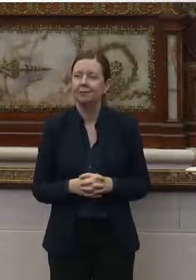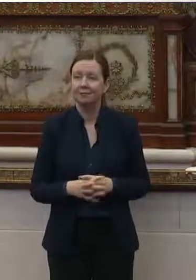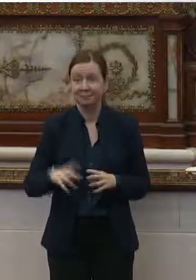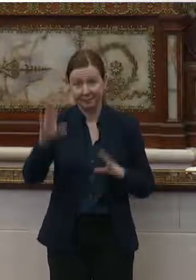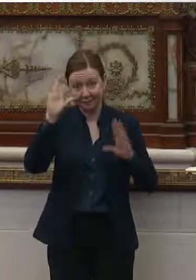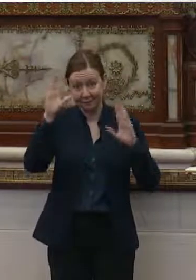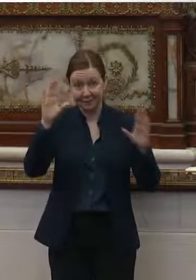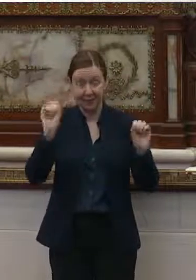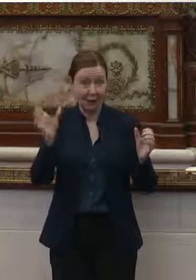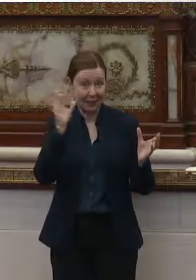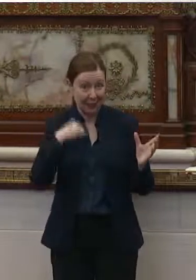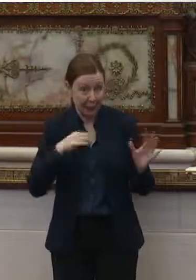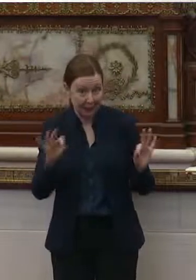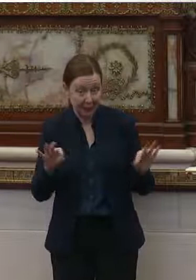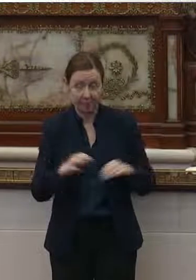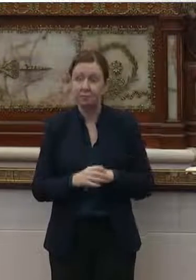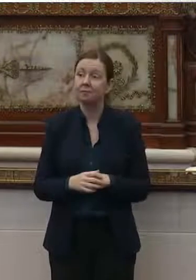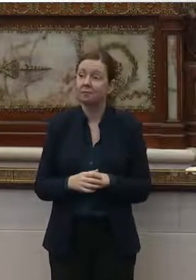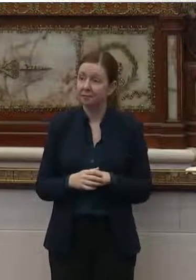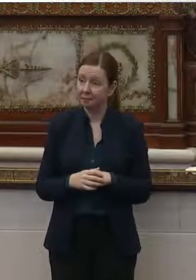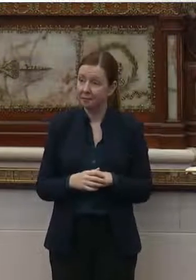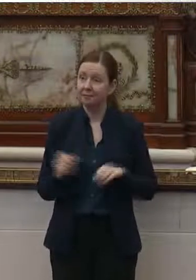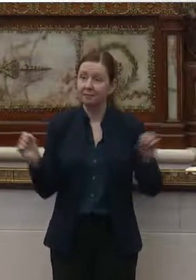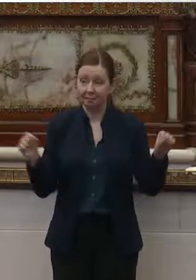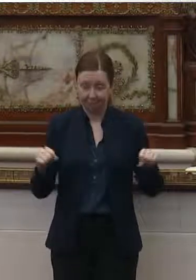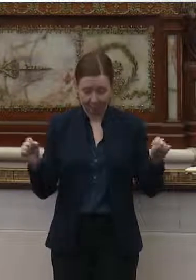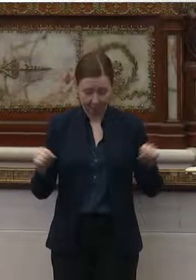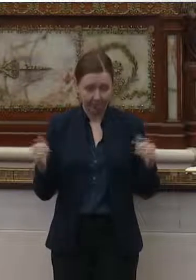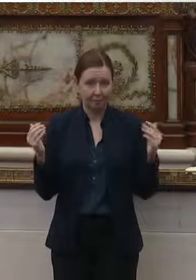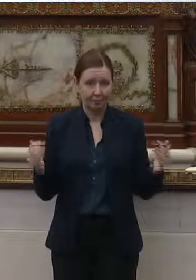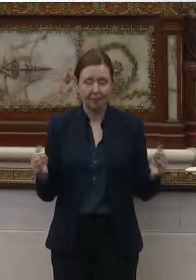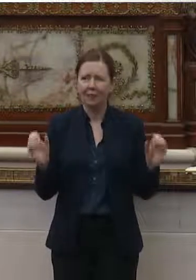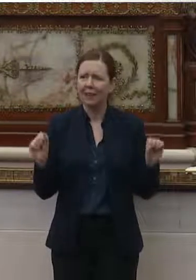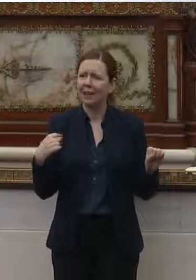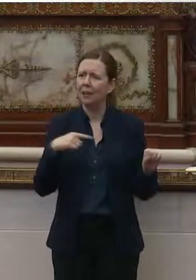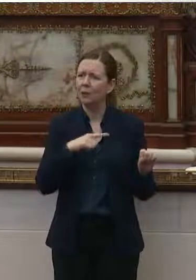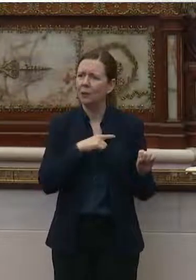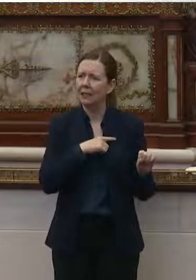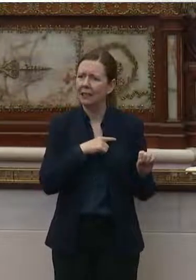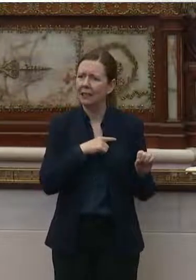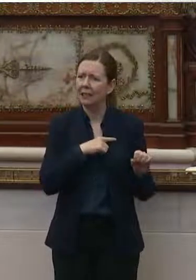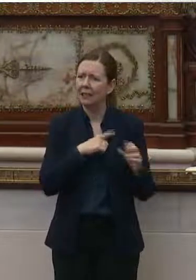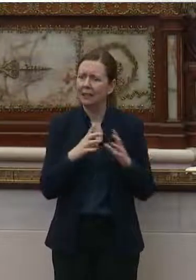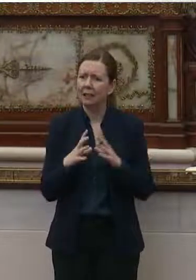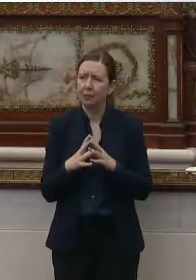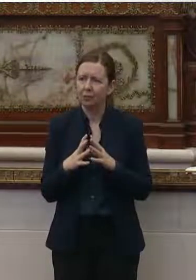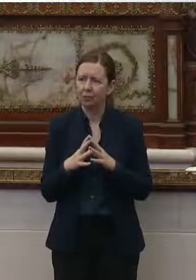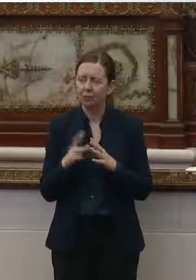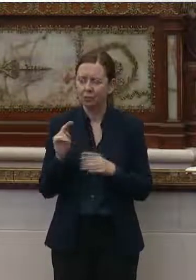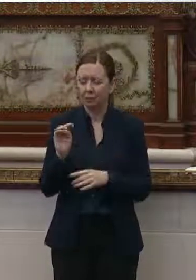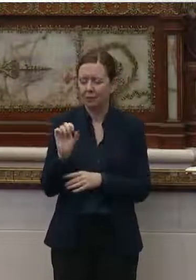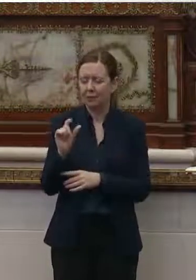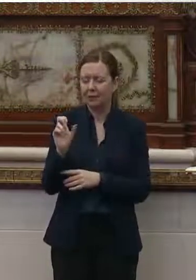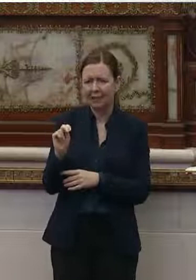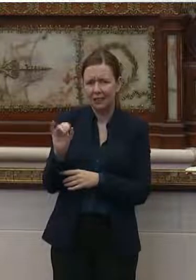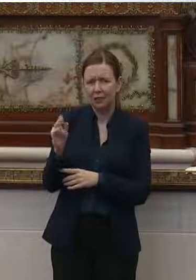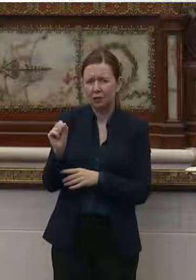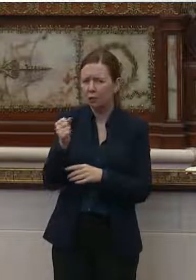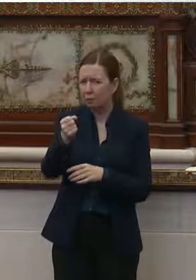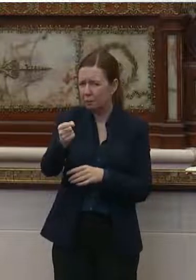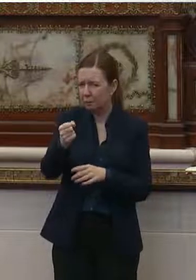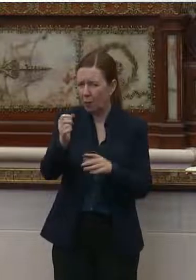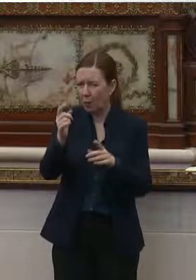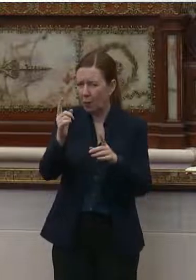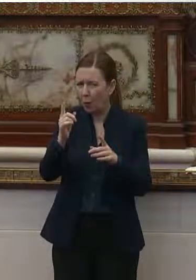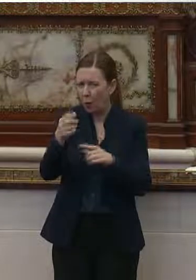Hello. Can y'all hear me? Uh, yes. Oh, can we, uh, Nelson Jones, can you. Can for one